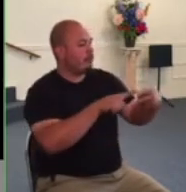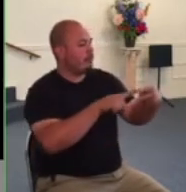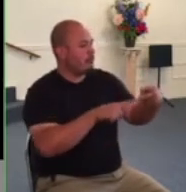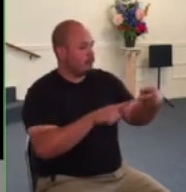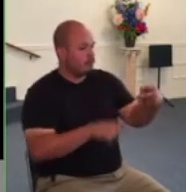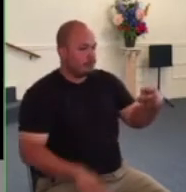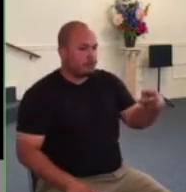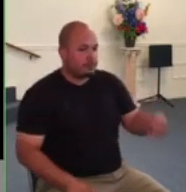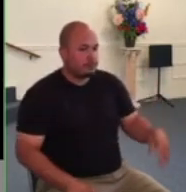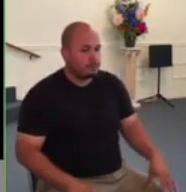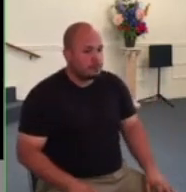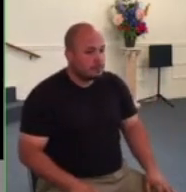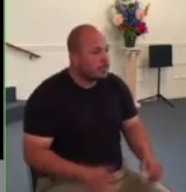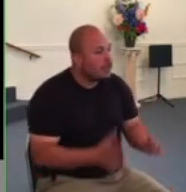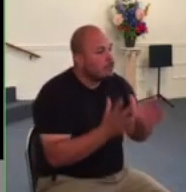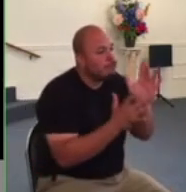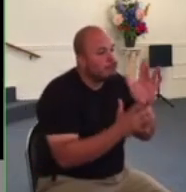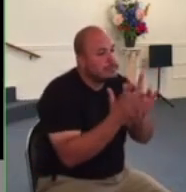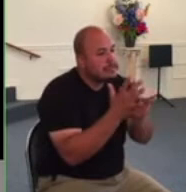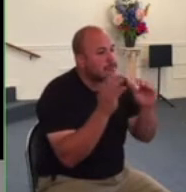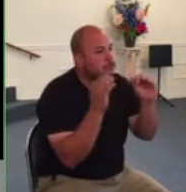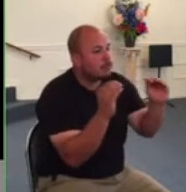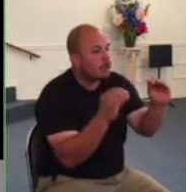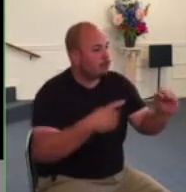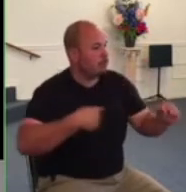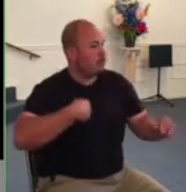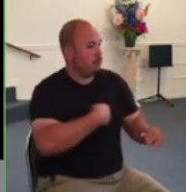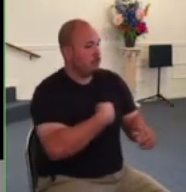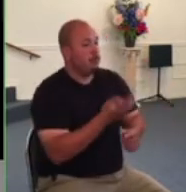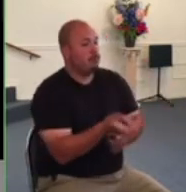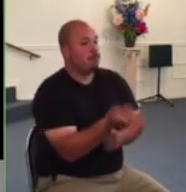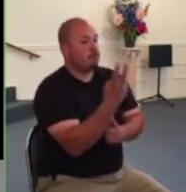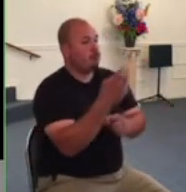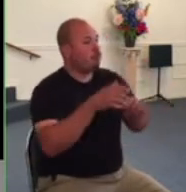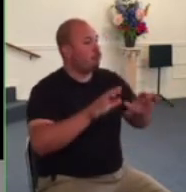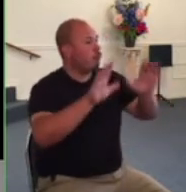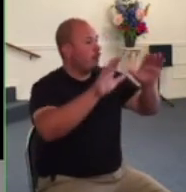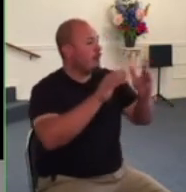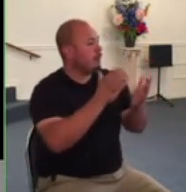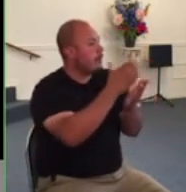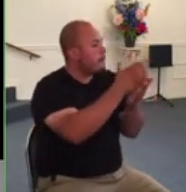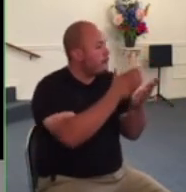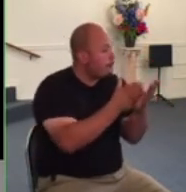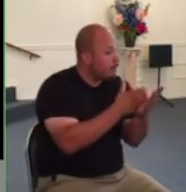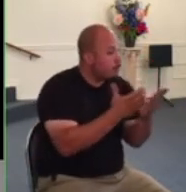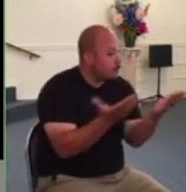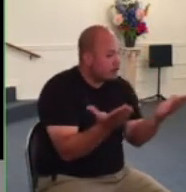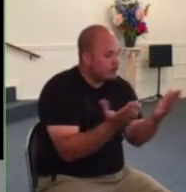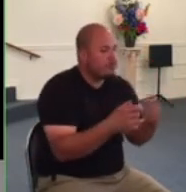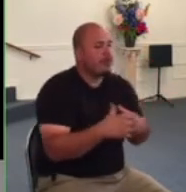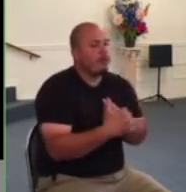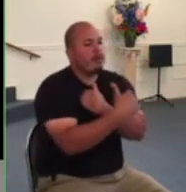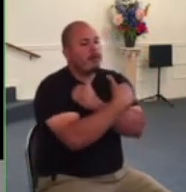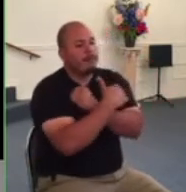jesus taught us that the two greatest commands are to love god and to love our neighbors